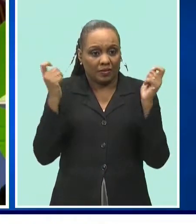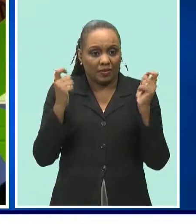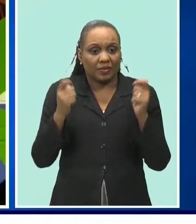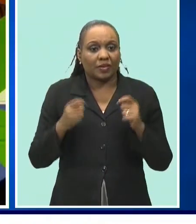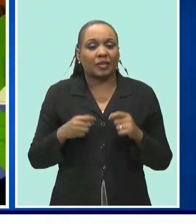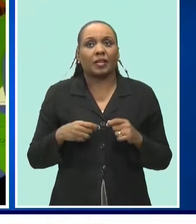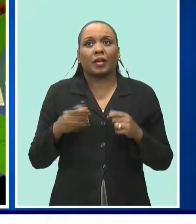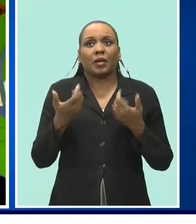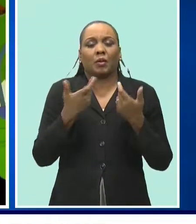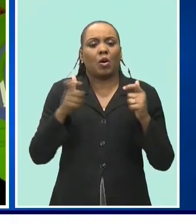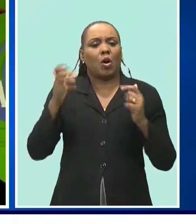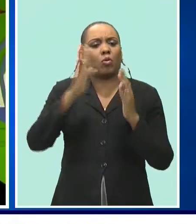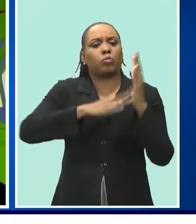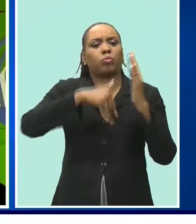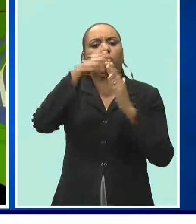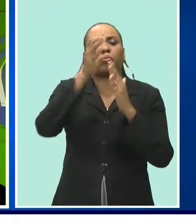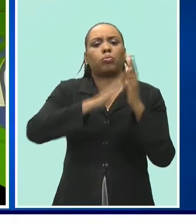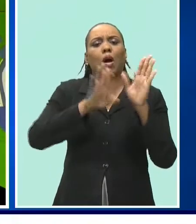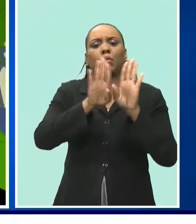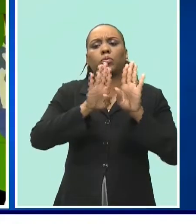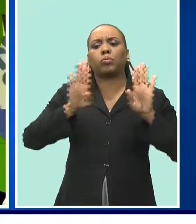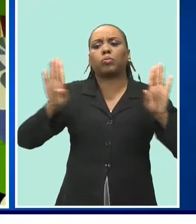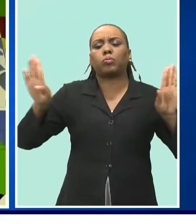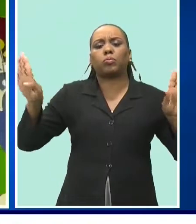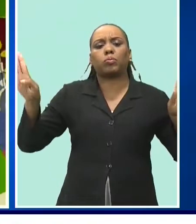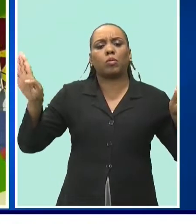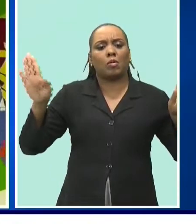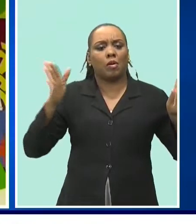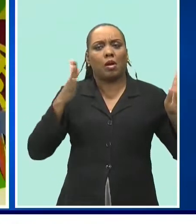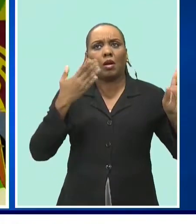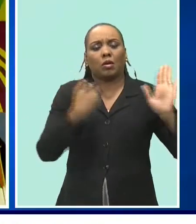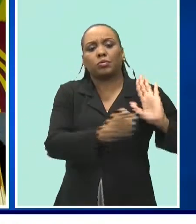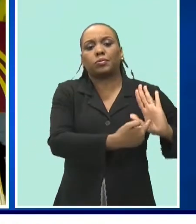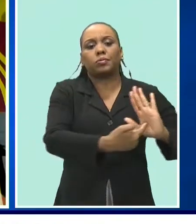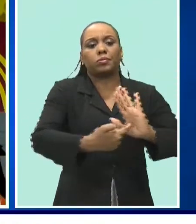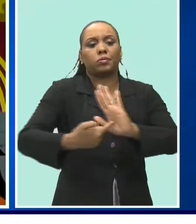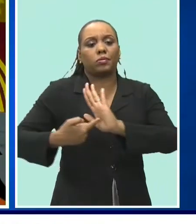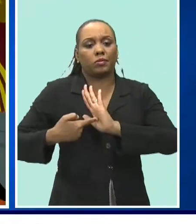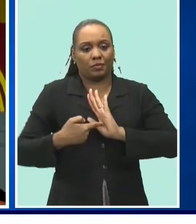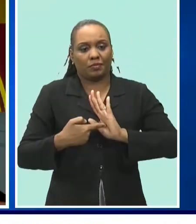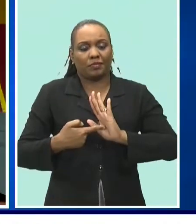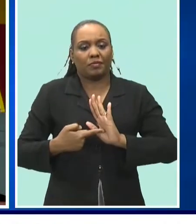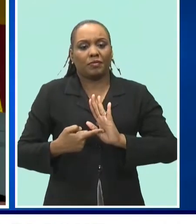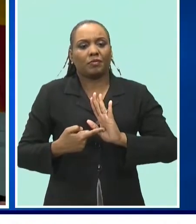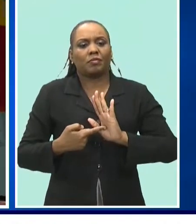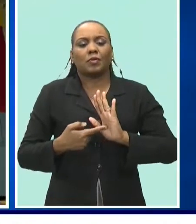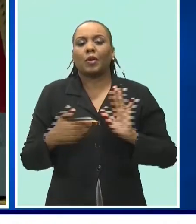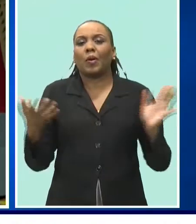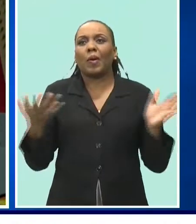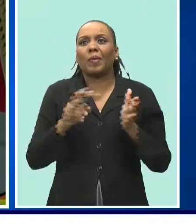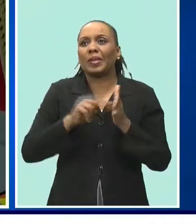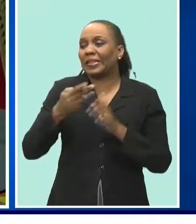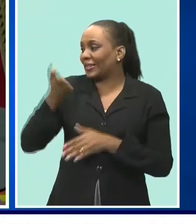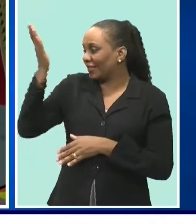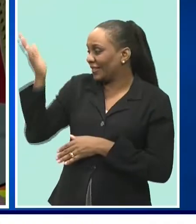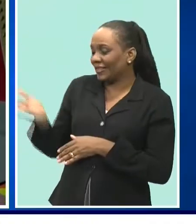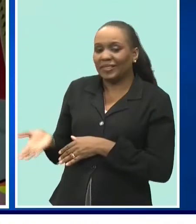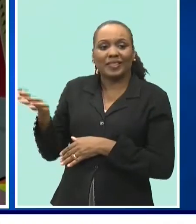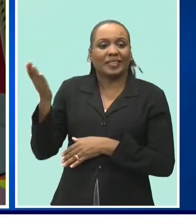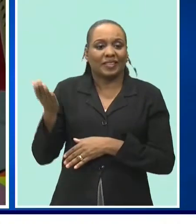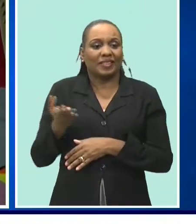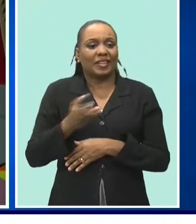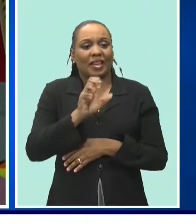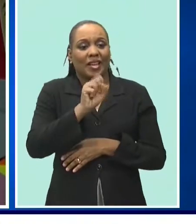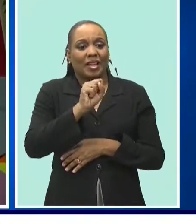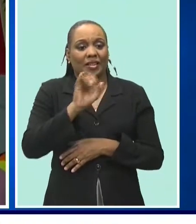designed by kevon von hall was unveiled in dramatic fashion on the campus it depicts the vision and mission of the